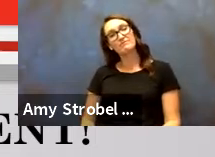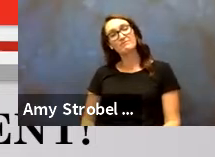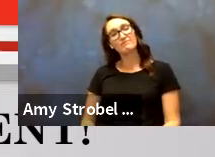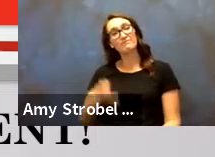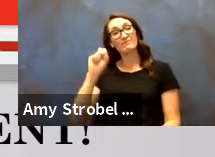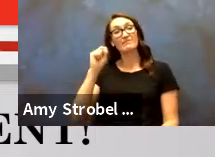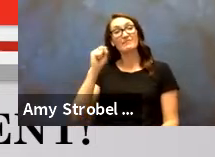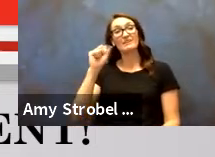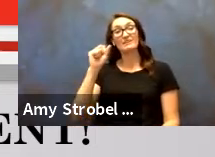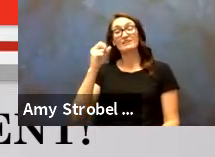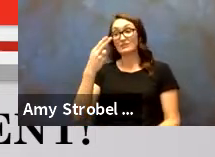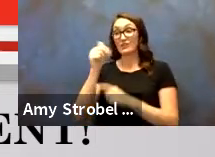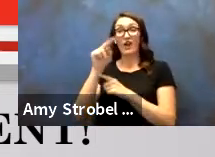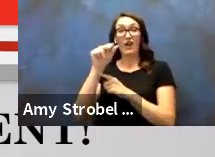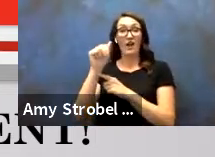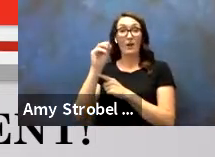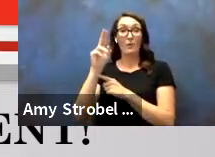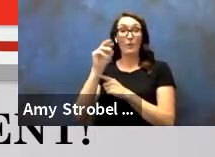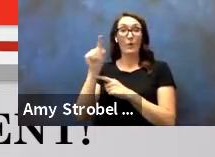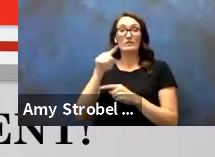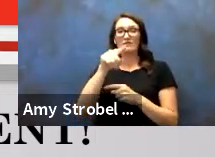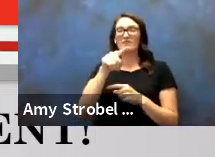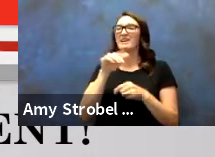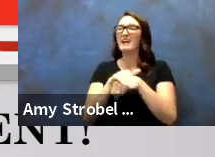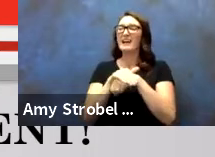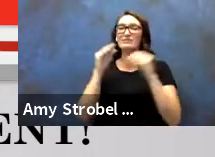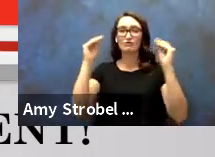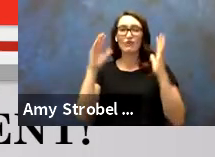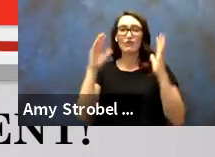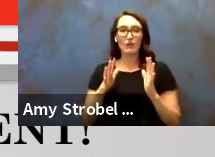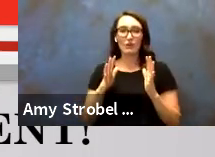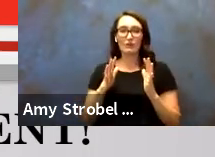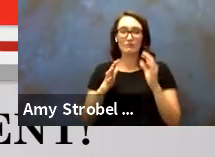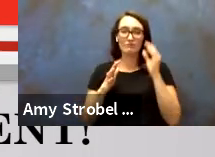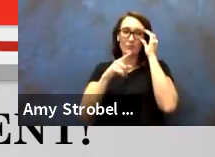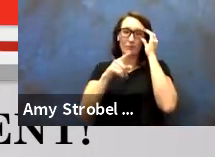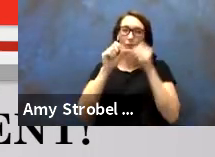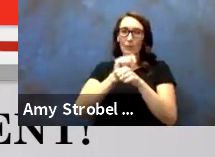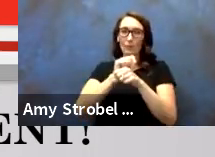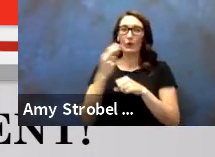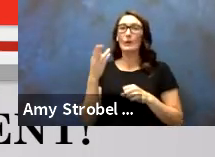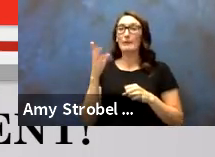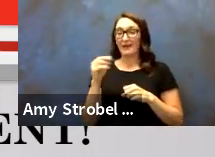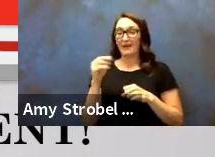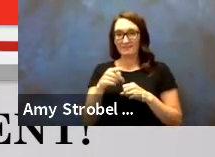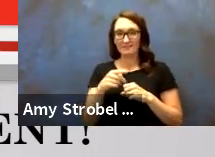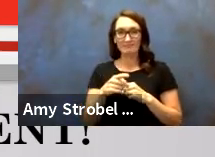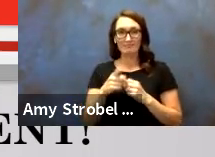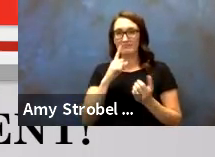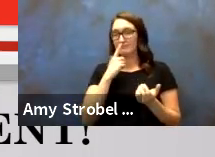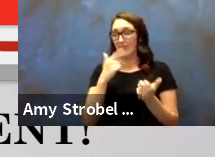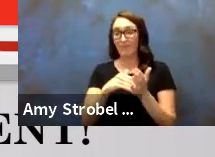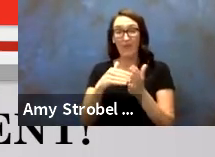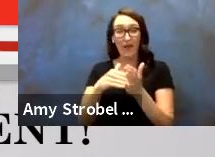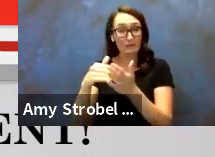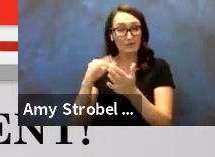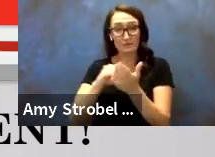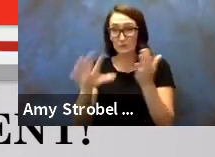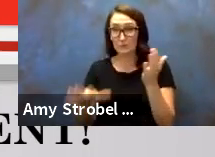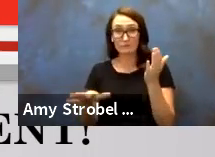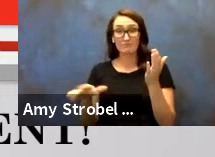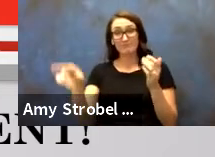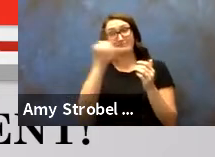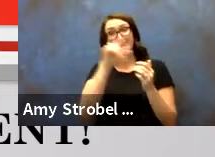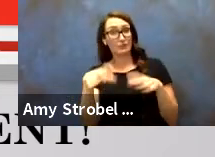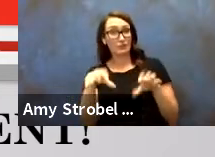Shauna Muniz, English instructor working in the humanities division. Thousands of students now can